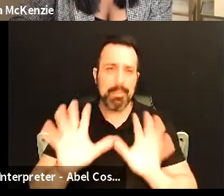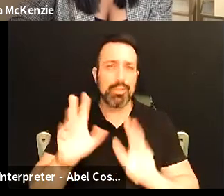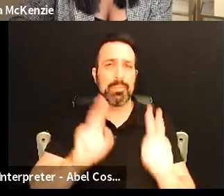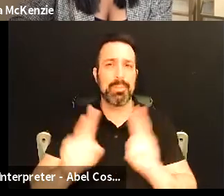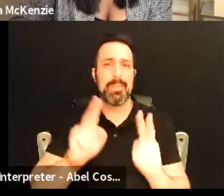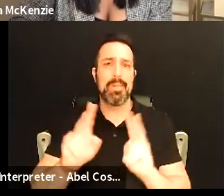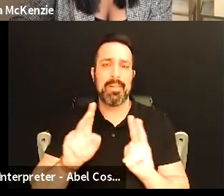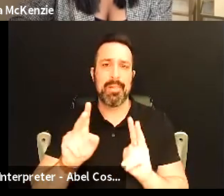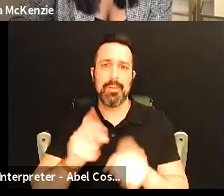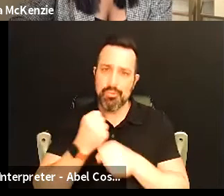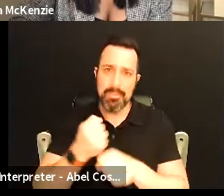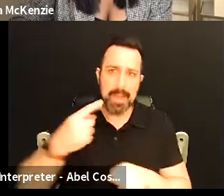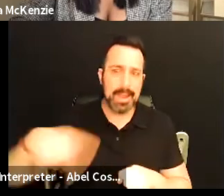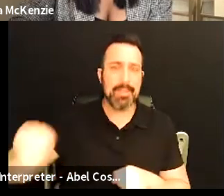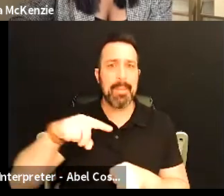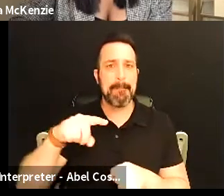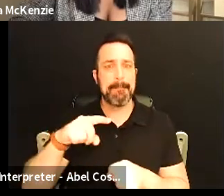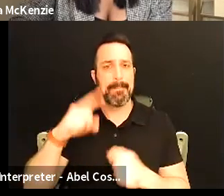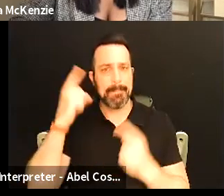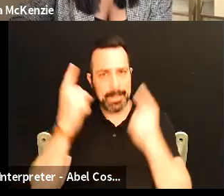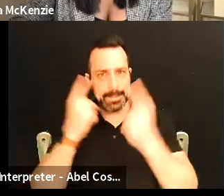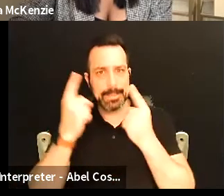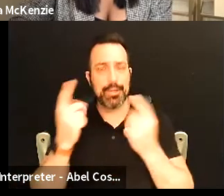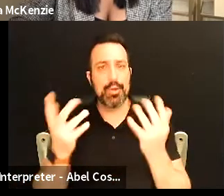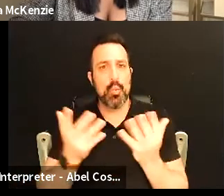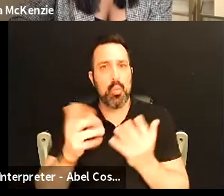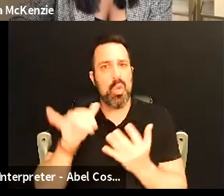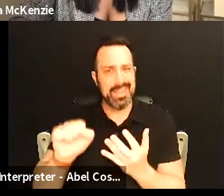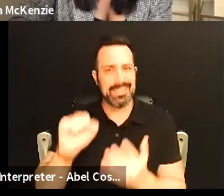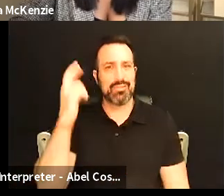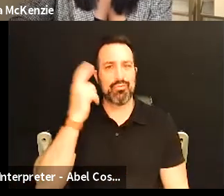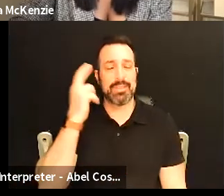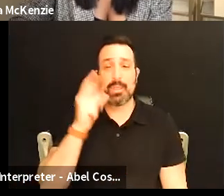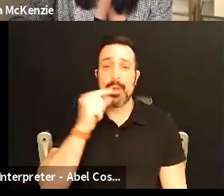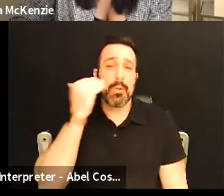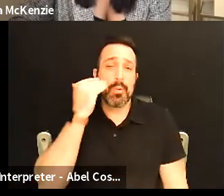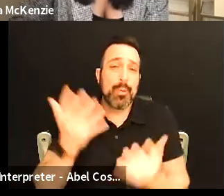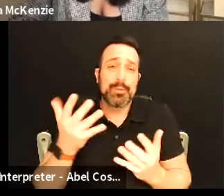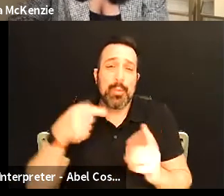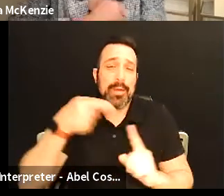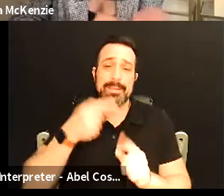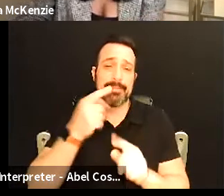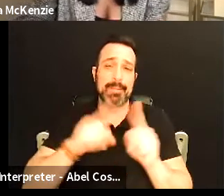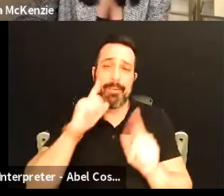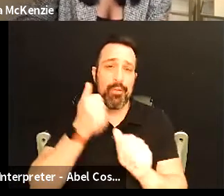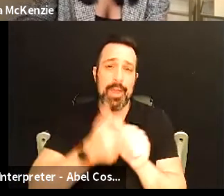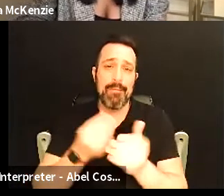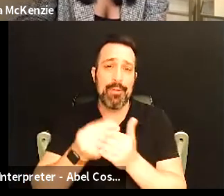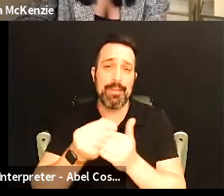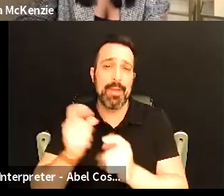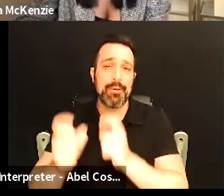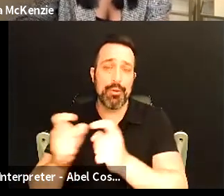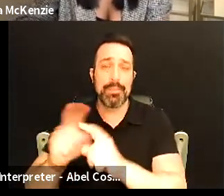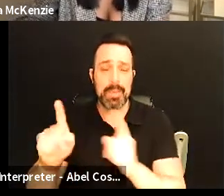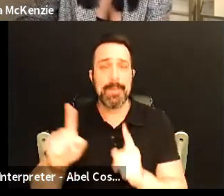really make themselves make them consider what are what is the reason and who knows what that is i mean it's different for every funder but i just would